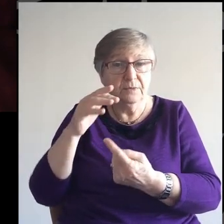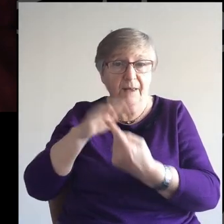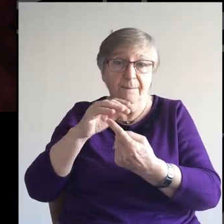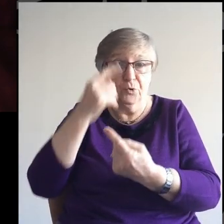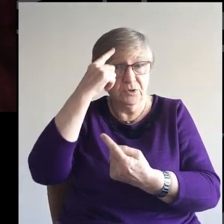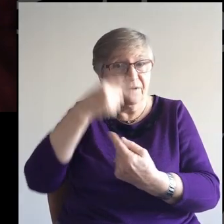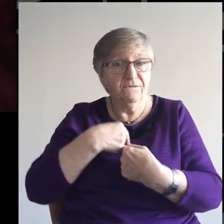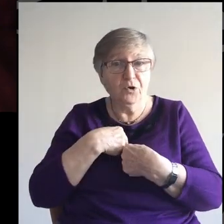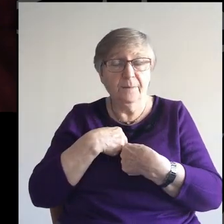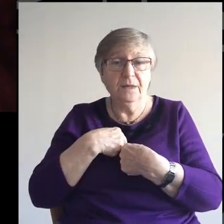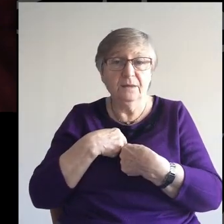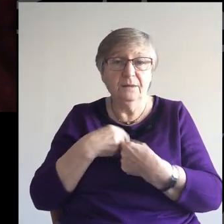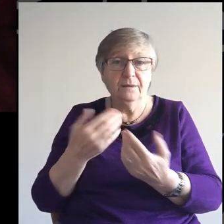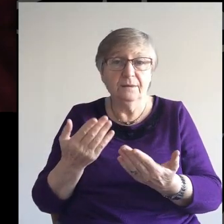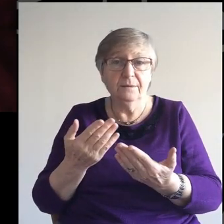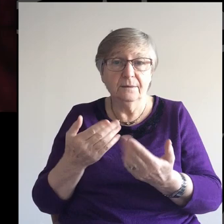to me?